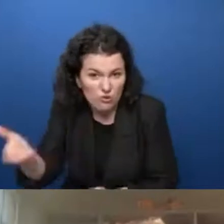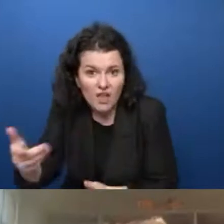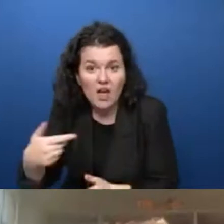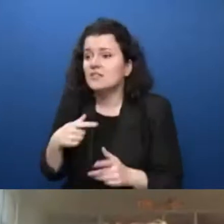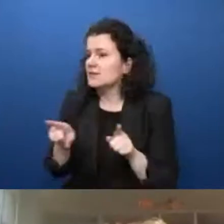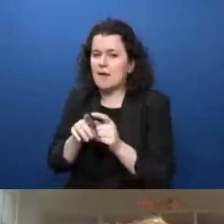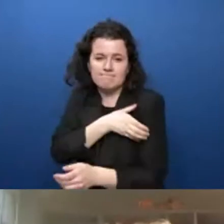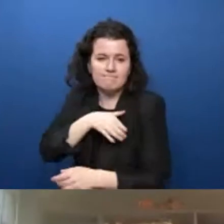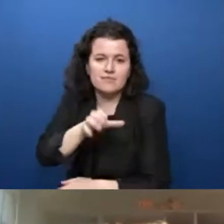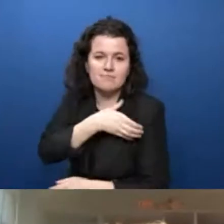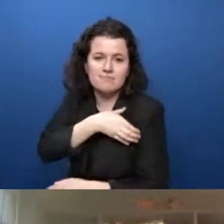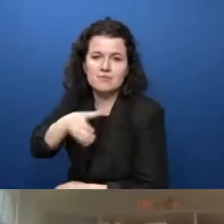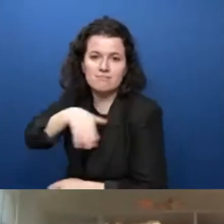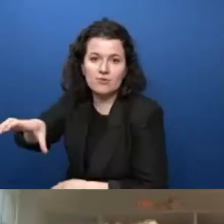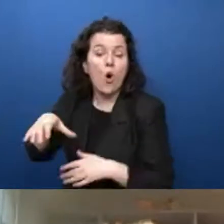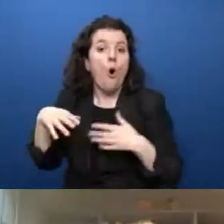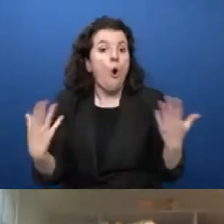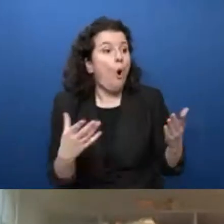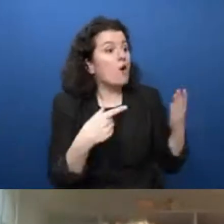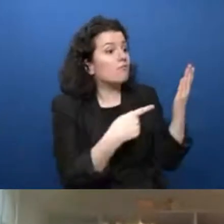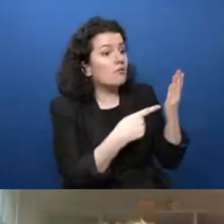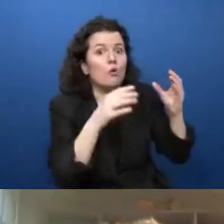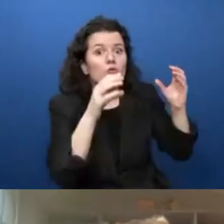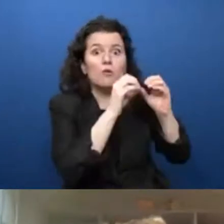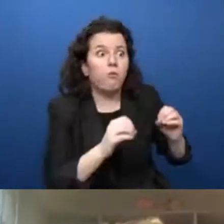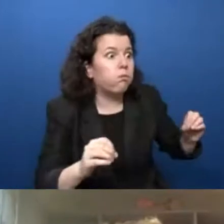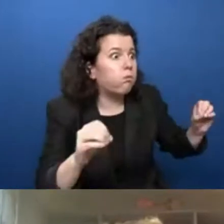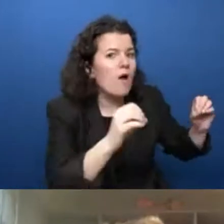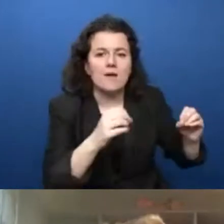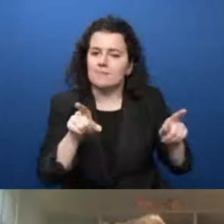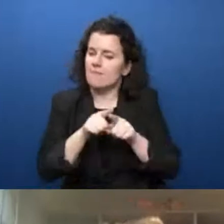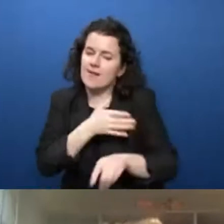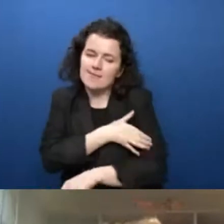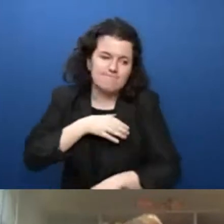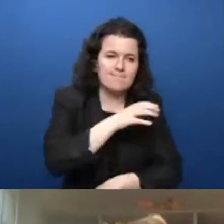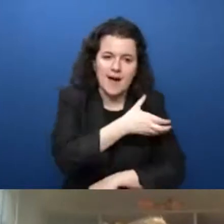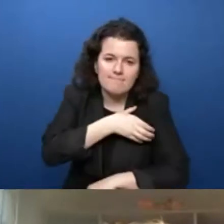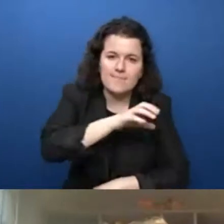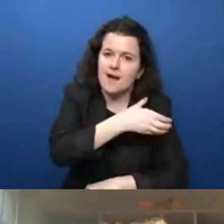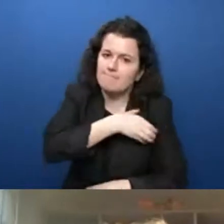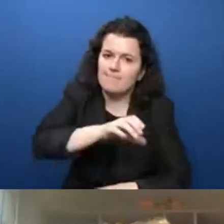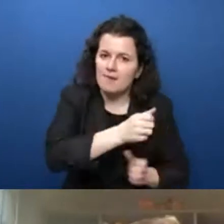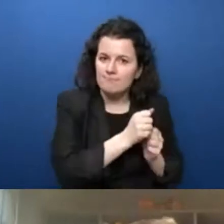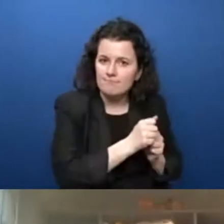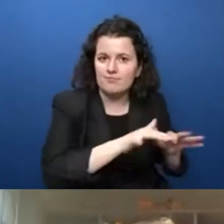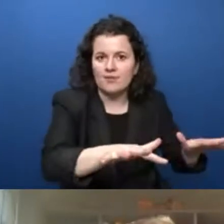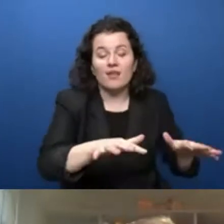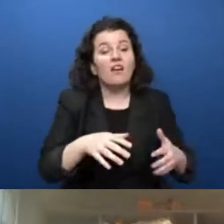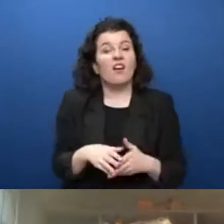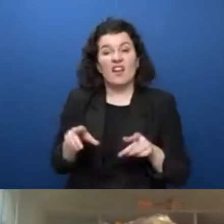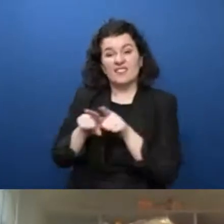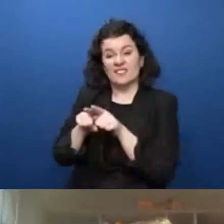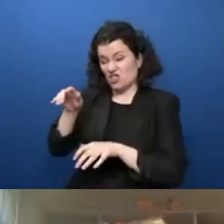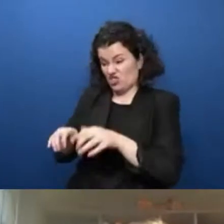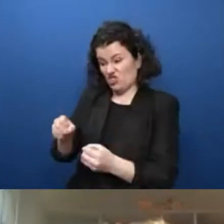people with zero access to technology. And just like we've seen in the chat room, it's almost like a human right. Electricity,